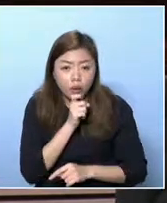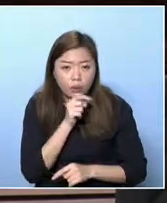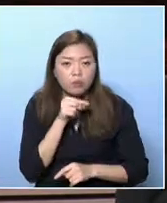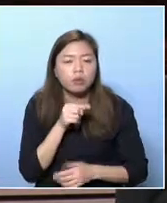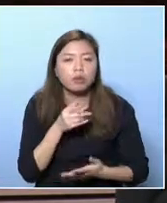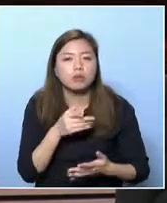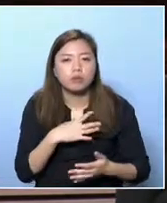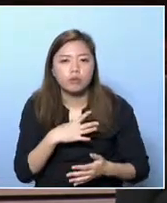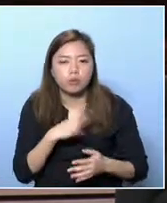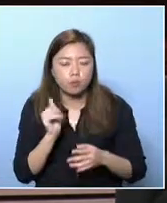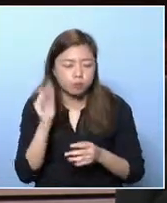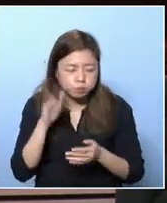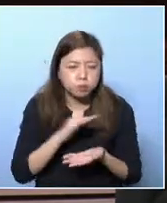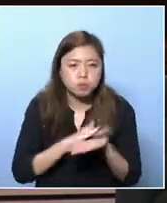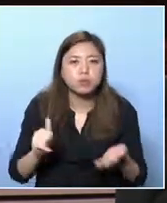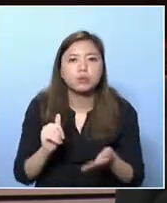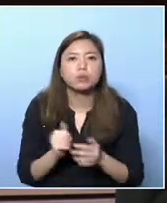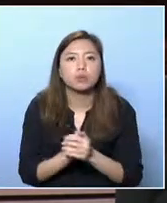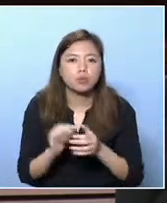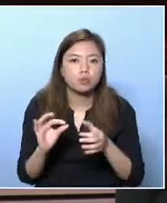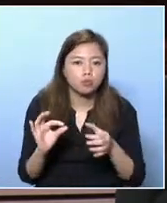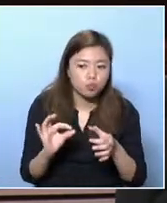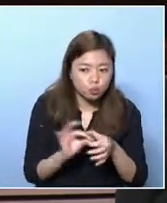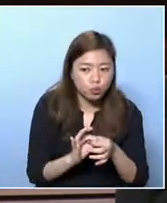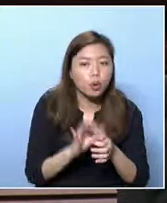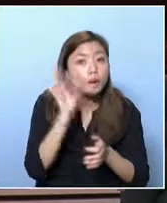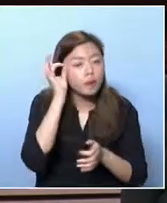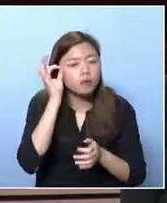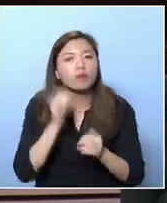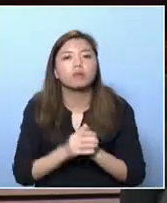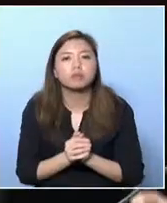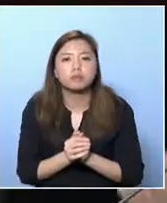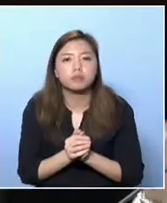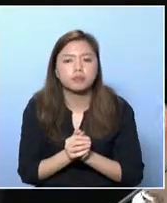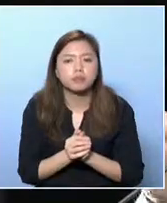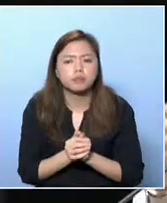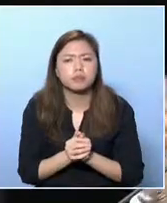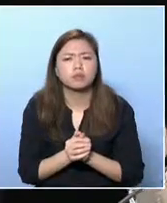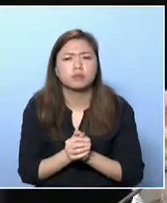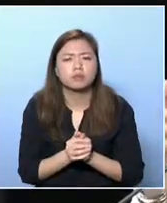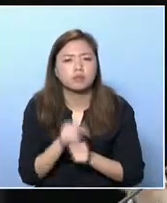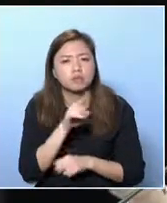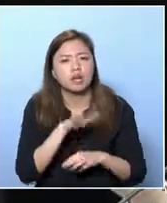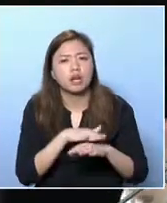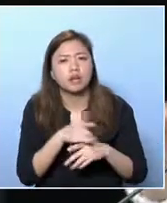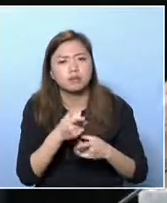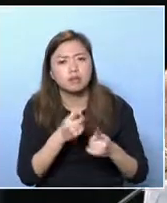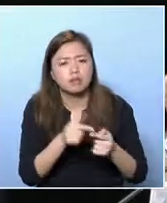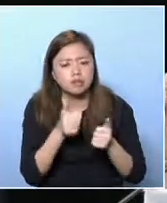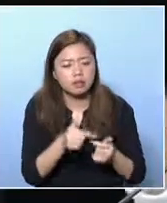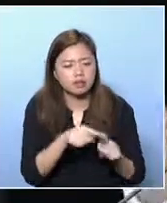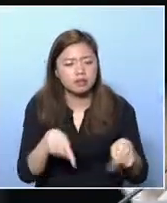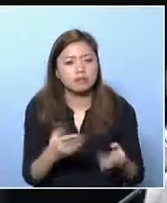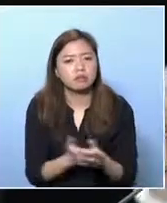We will look at the group of... We will understand the poverty situation of the chronically ill